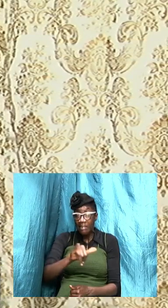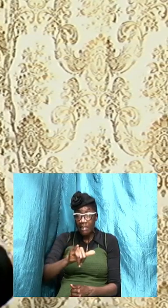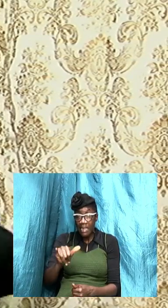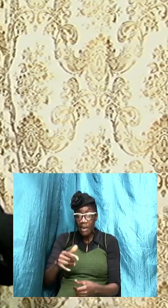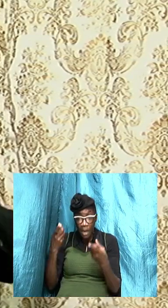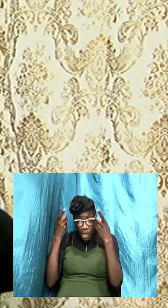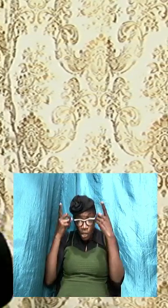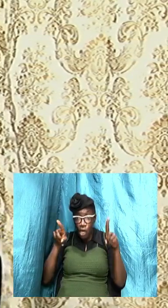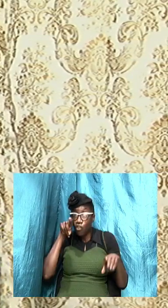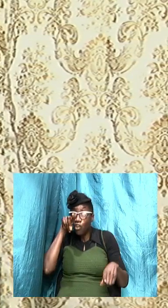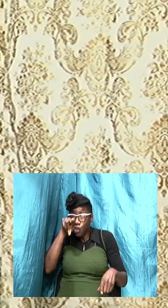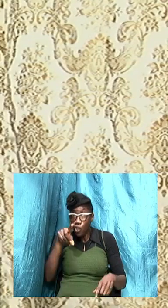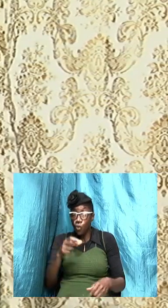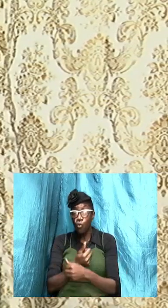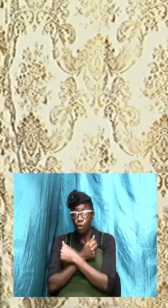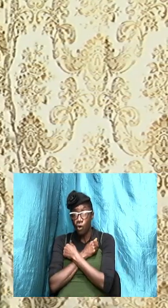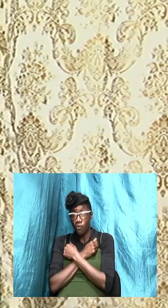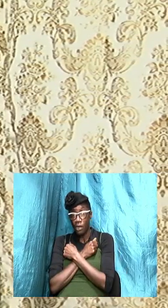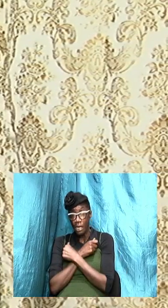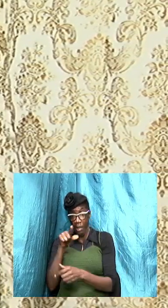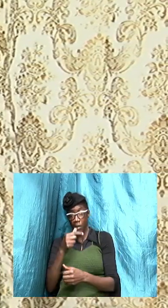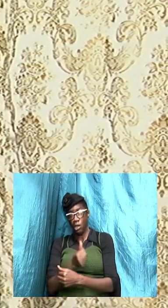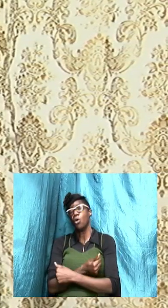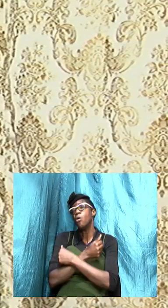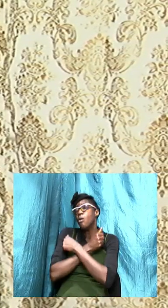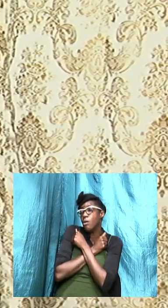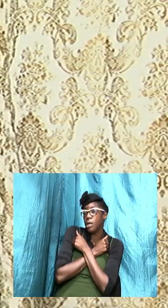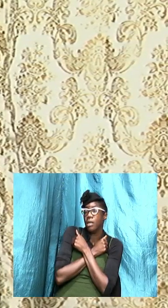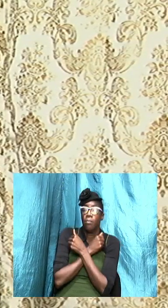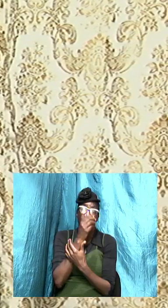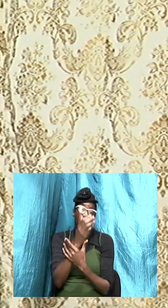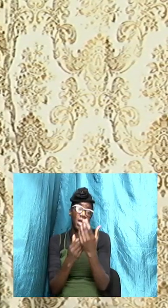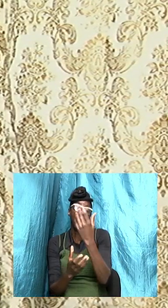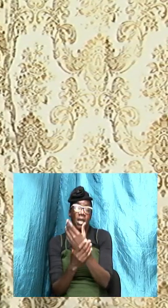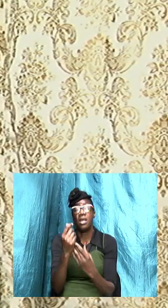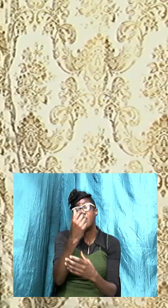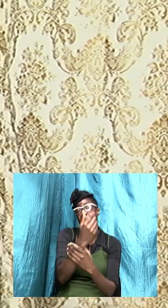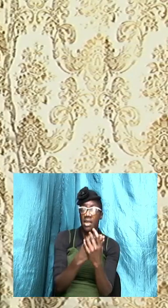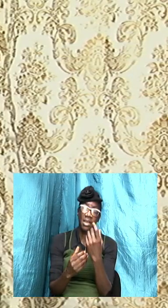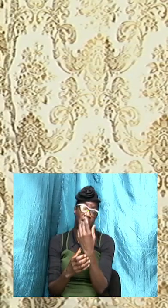and you're hand in hand you're going to have a problem